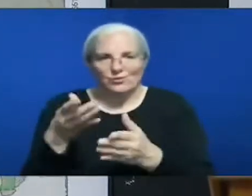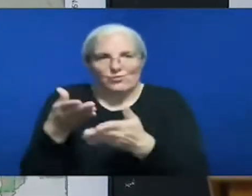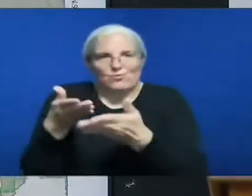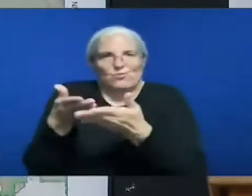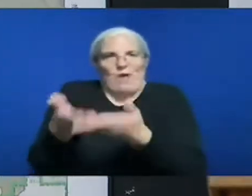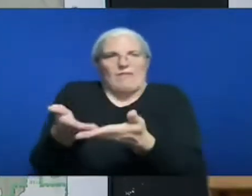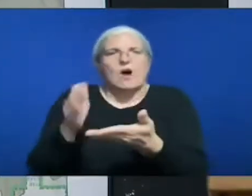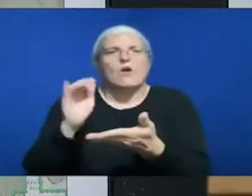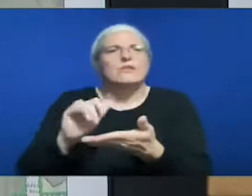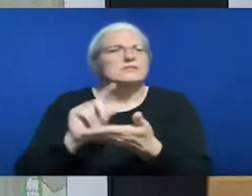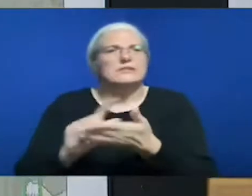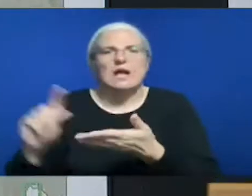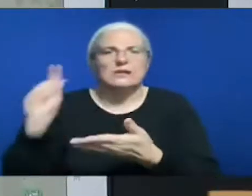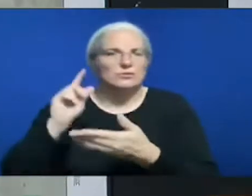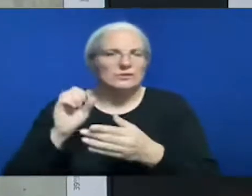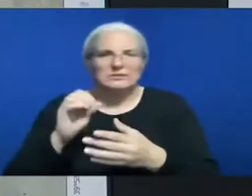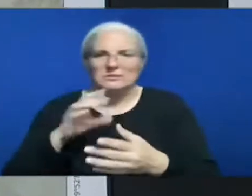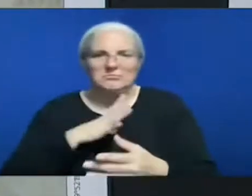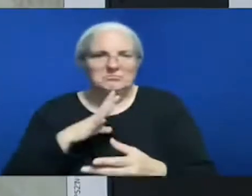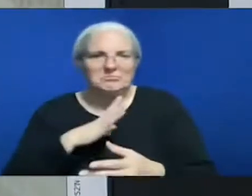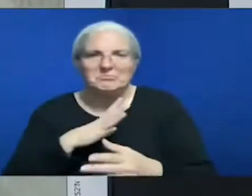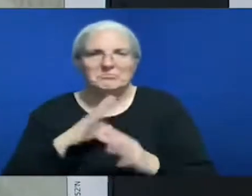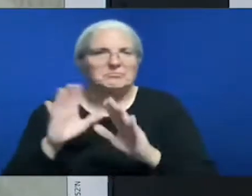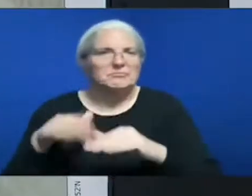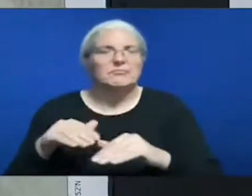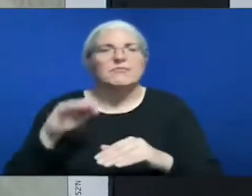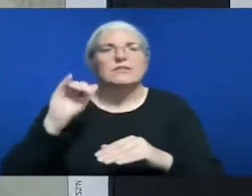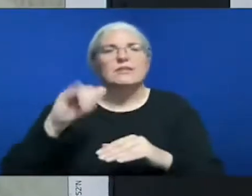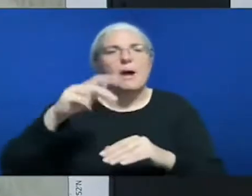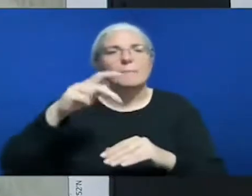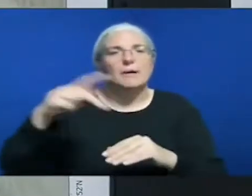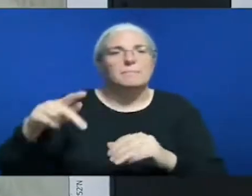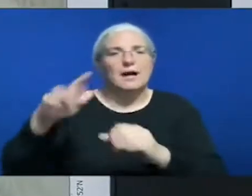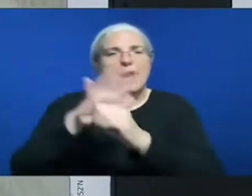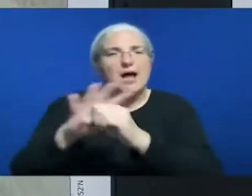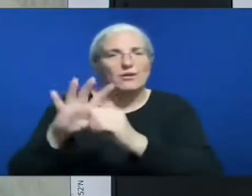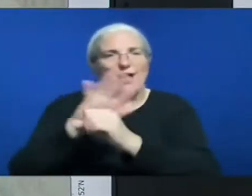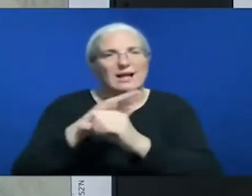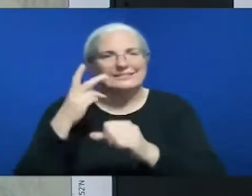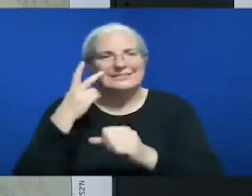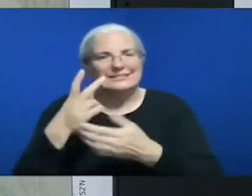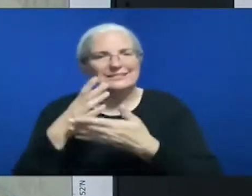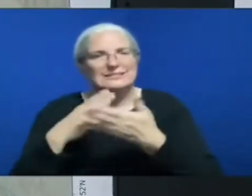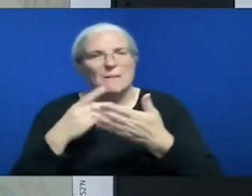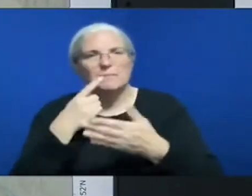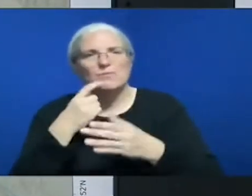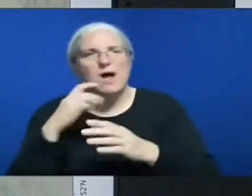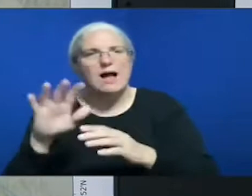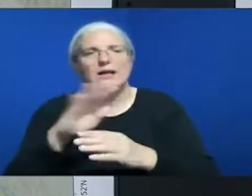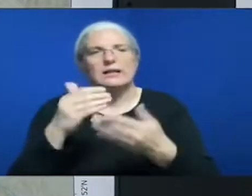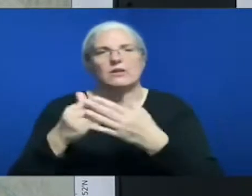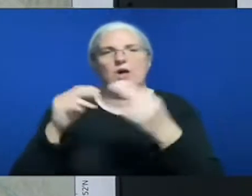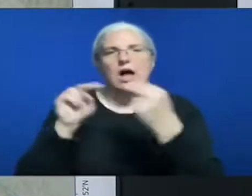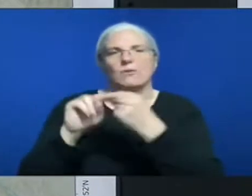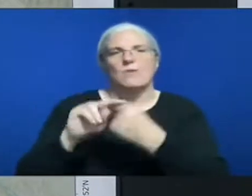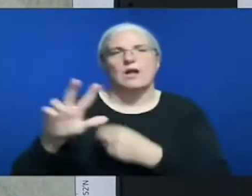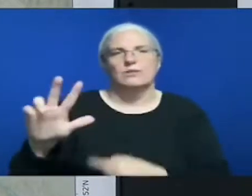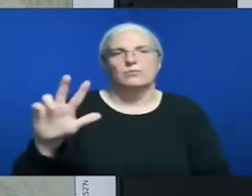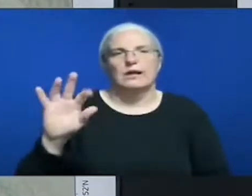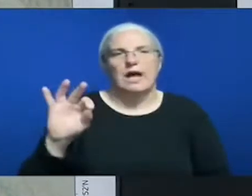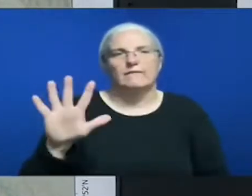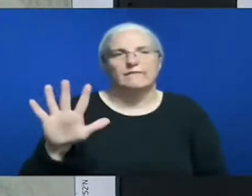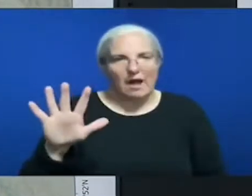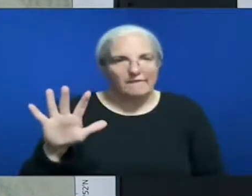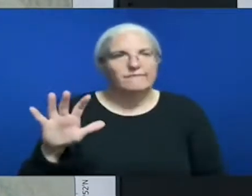Papa Papa which is along the 395 corridor resources are also in there engaged in patrolling and mopping